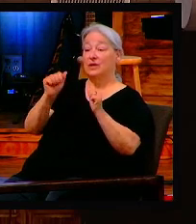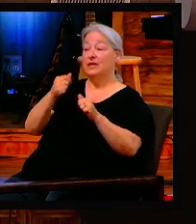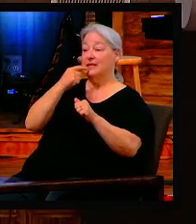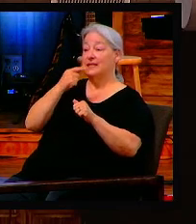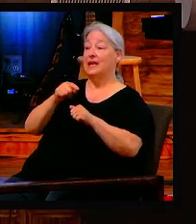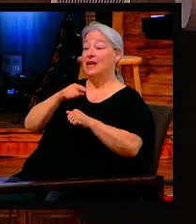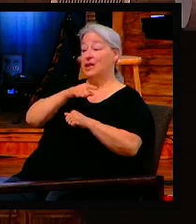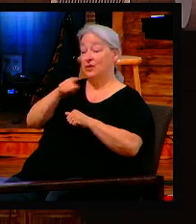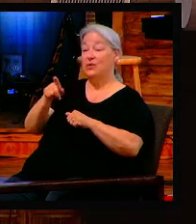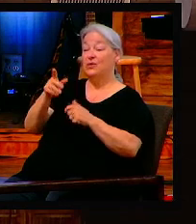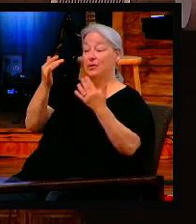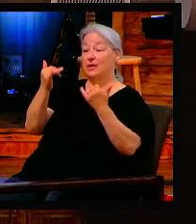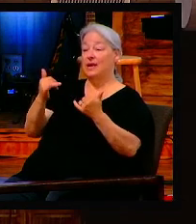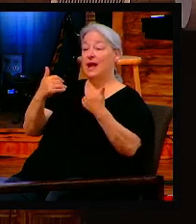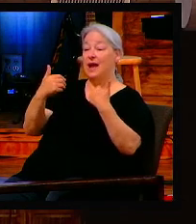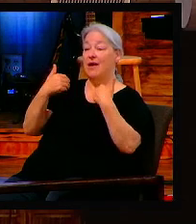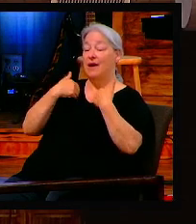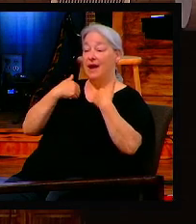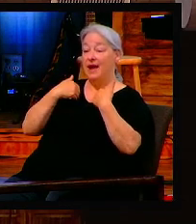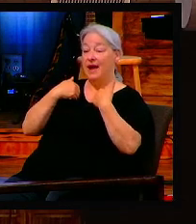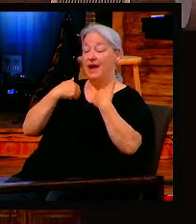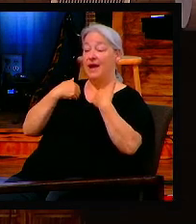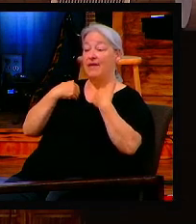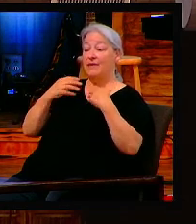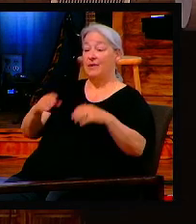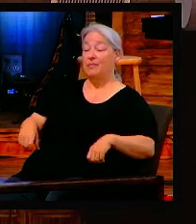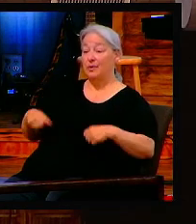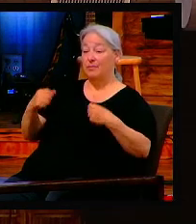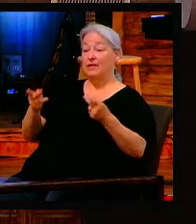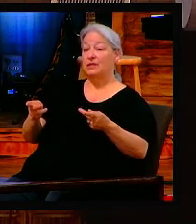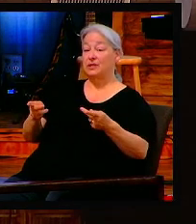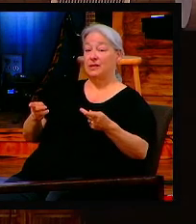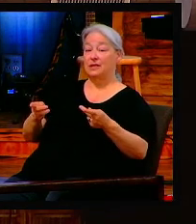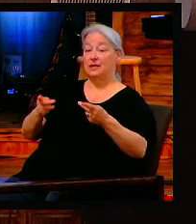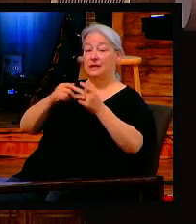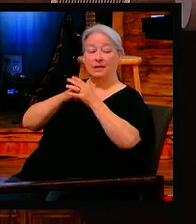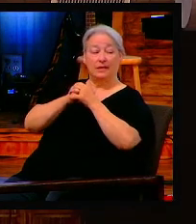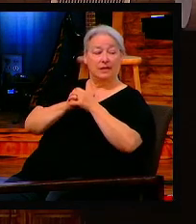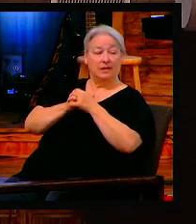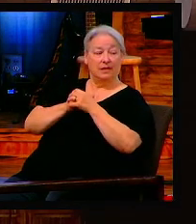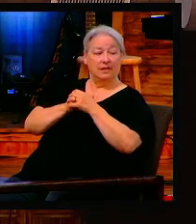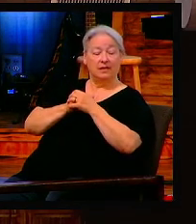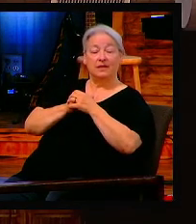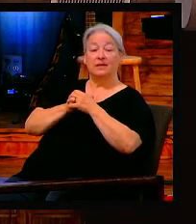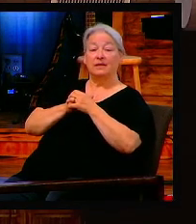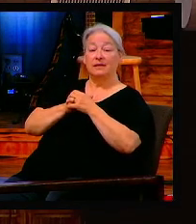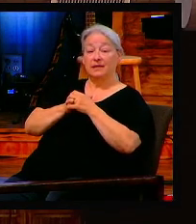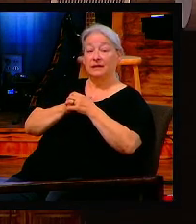permission to come in and enforce for us so we don't look like the bad guy. Amen.